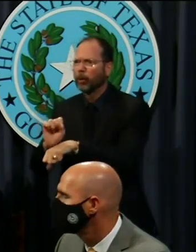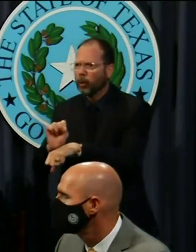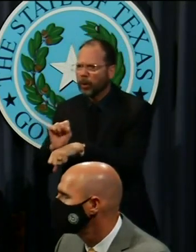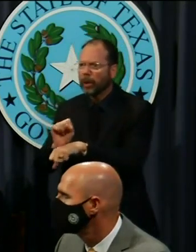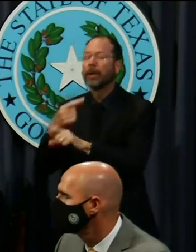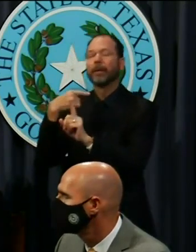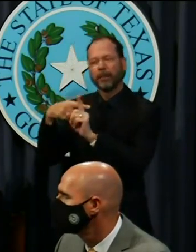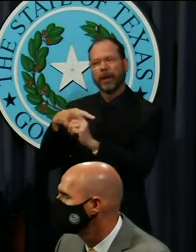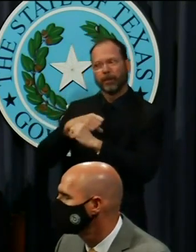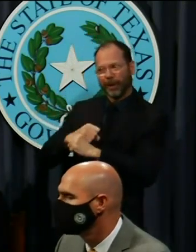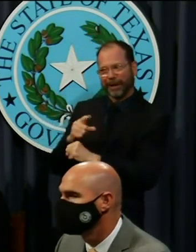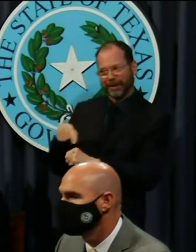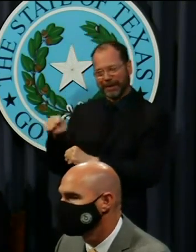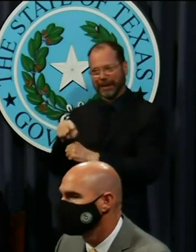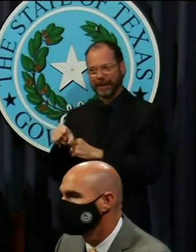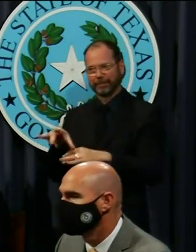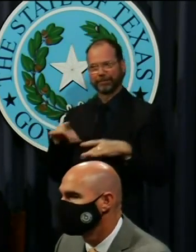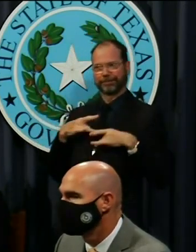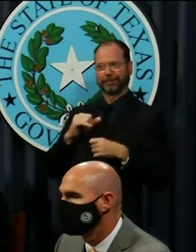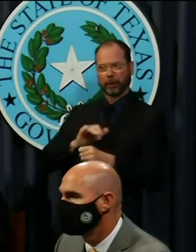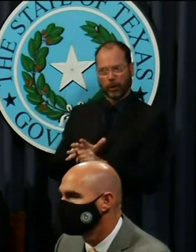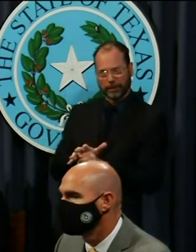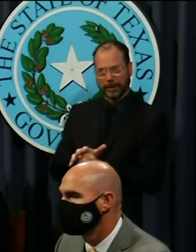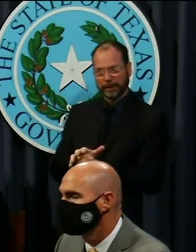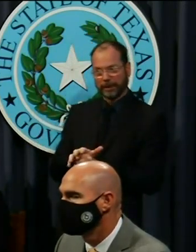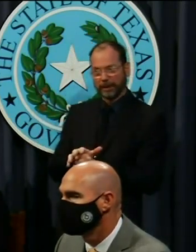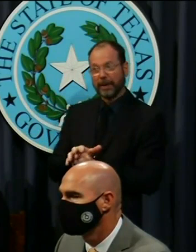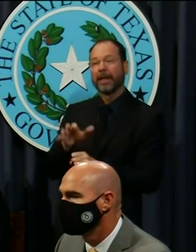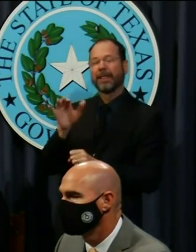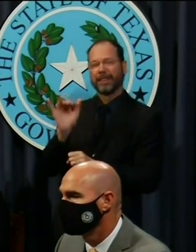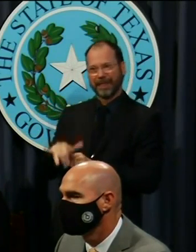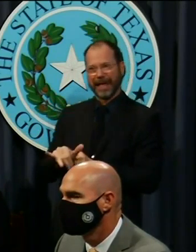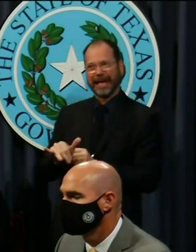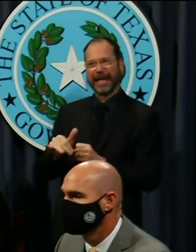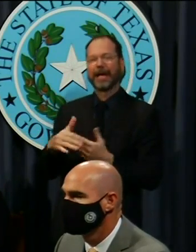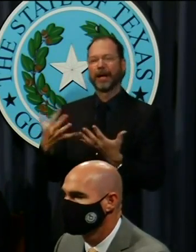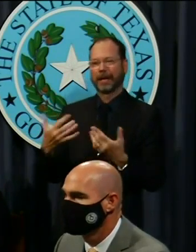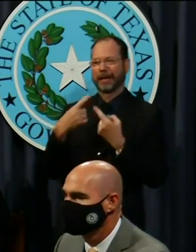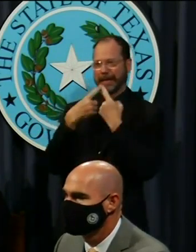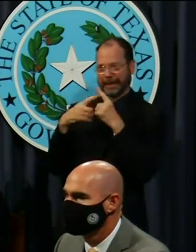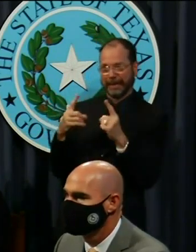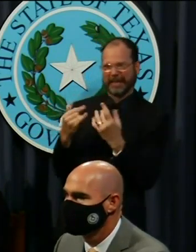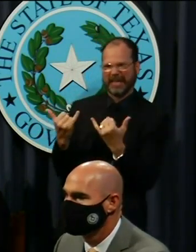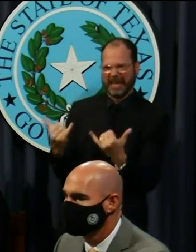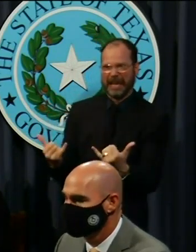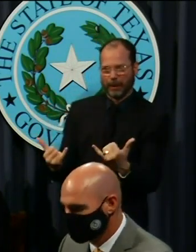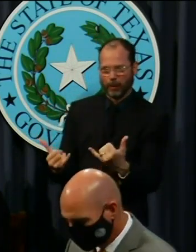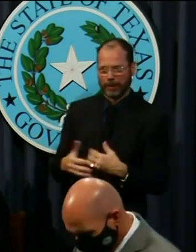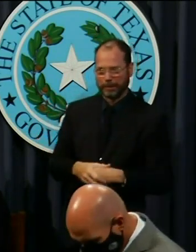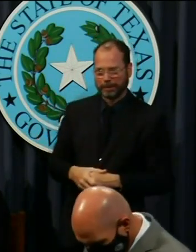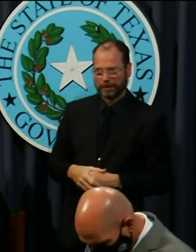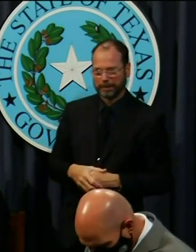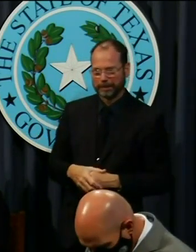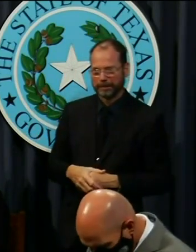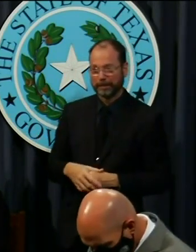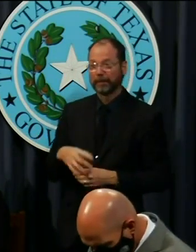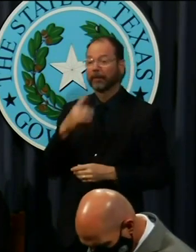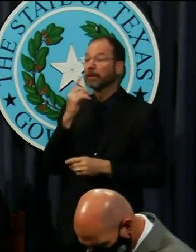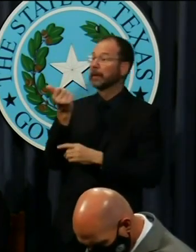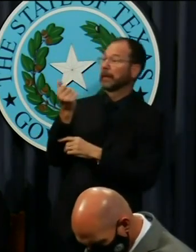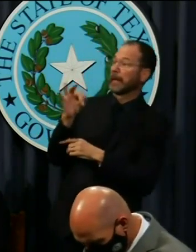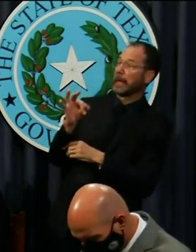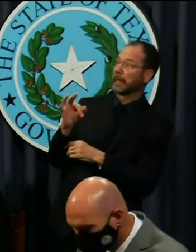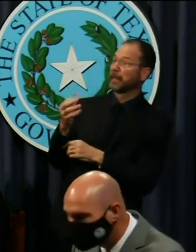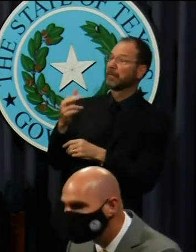protecting them from COVID. And that is what we are announcing today. For the 19